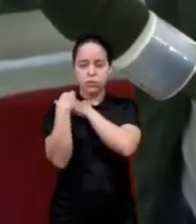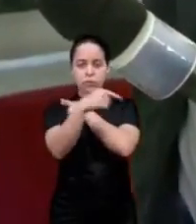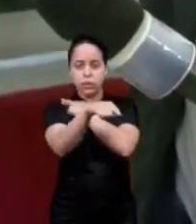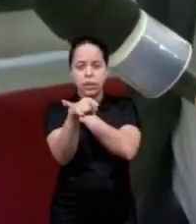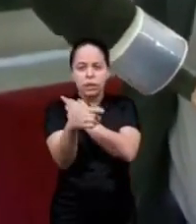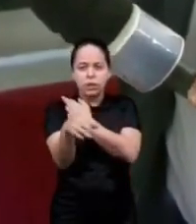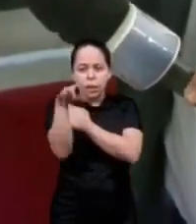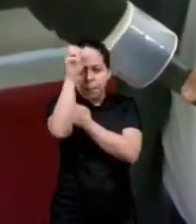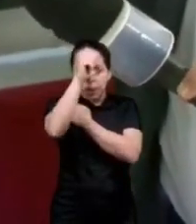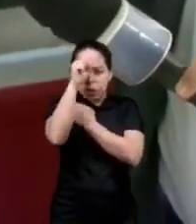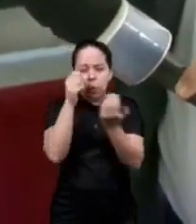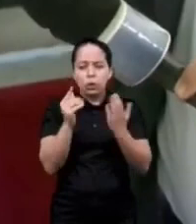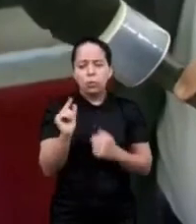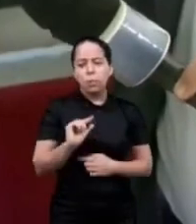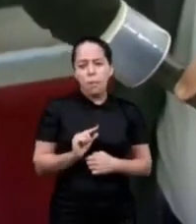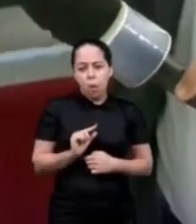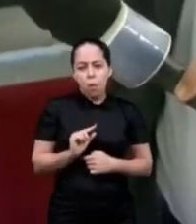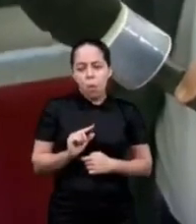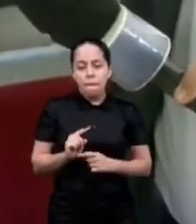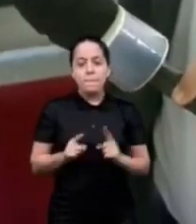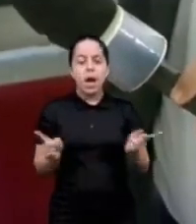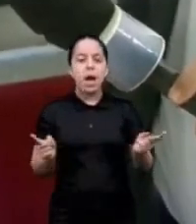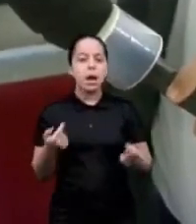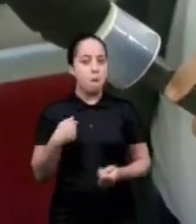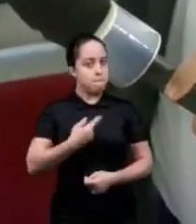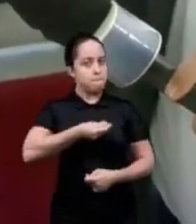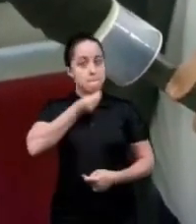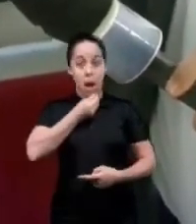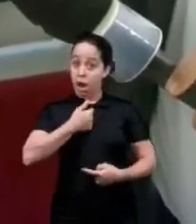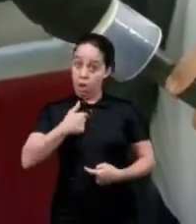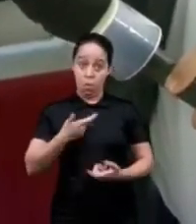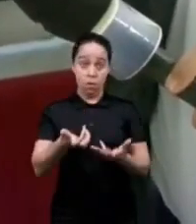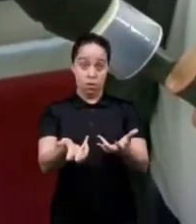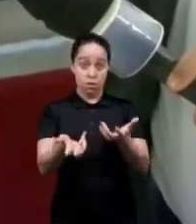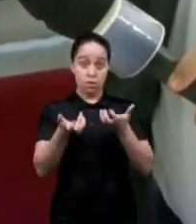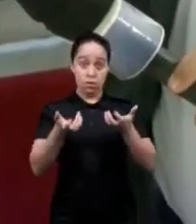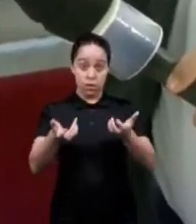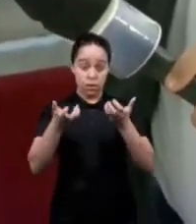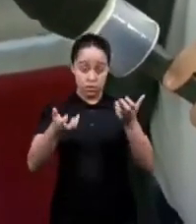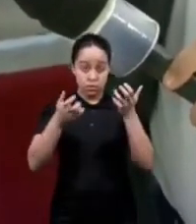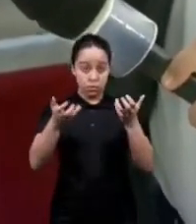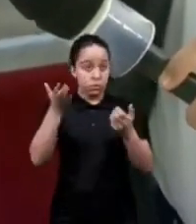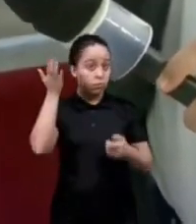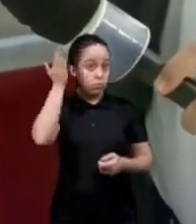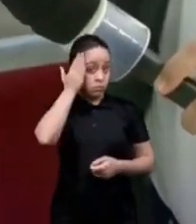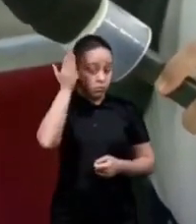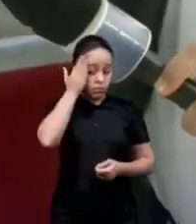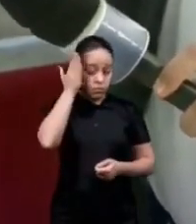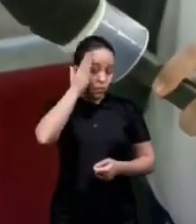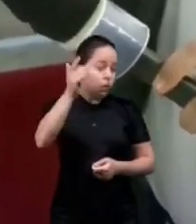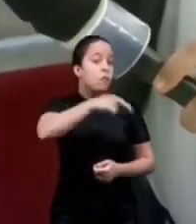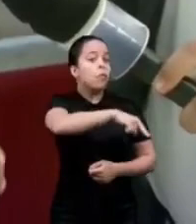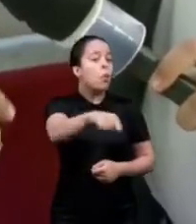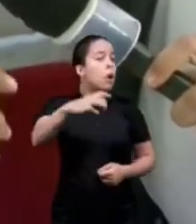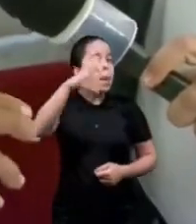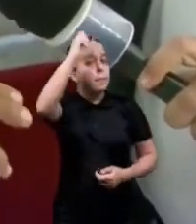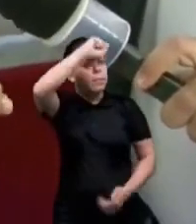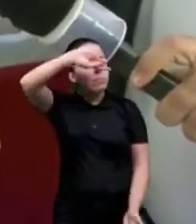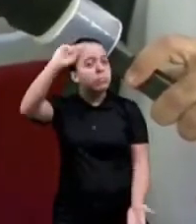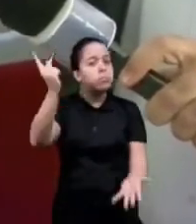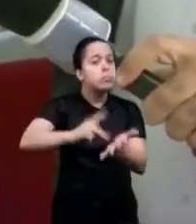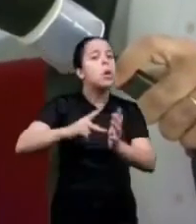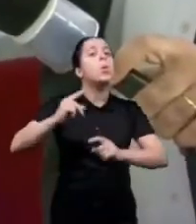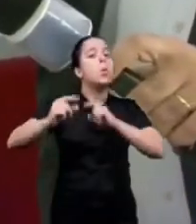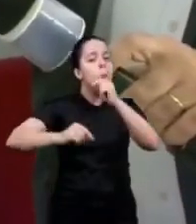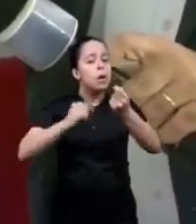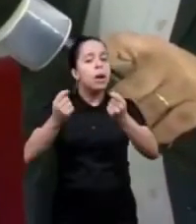that you learned but I want you I want to know what you learned put